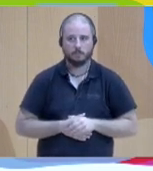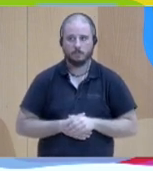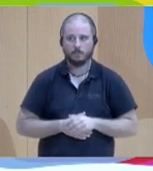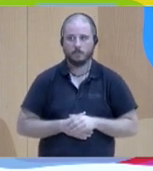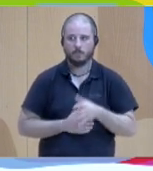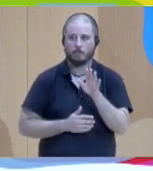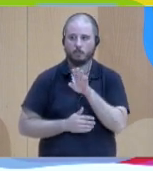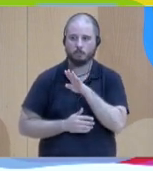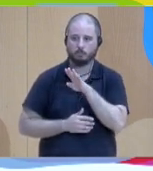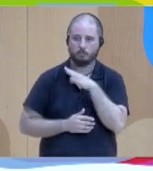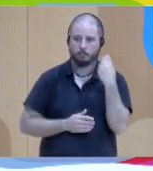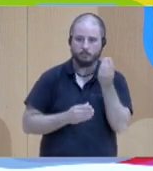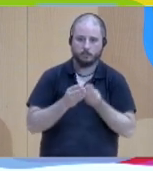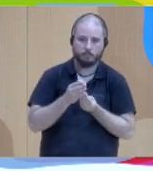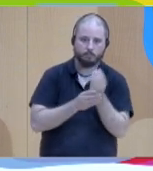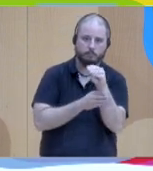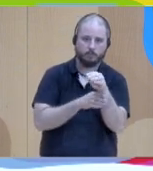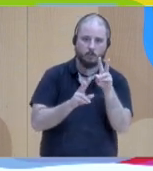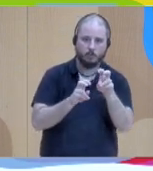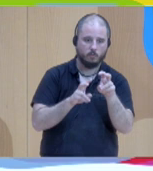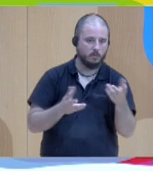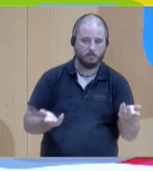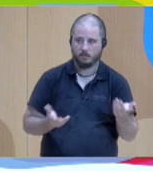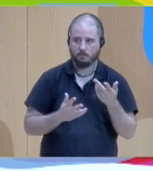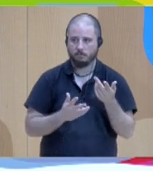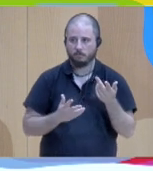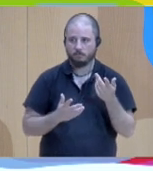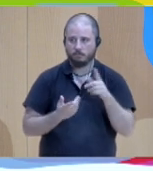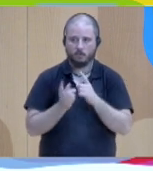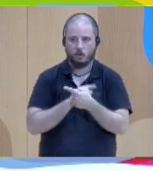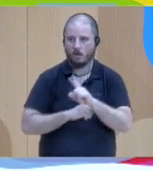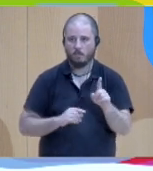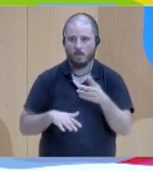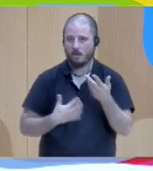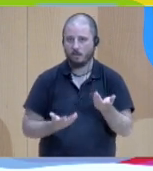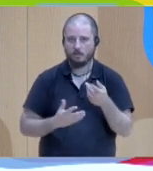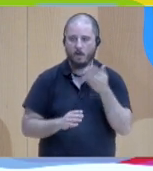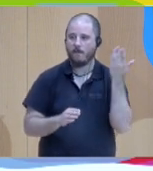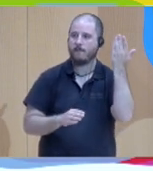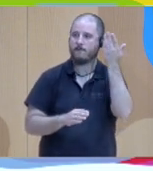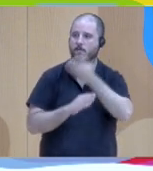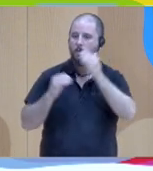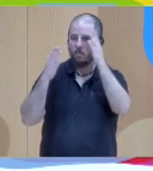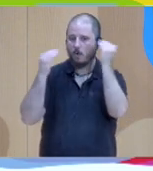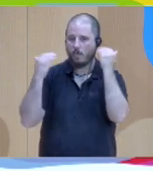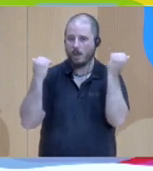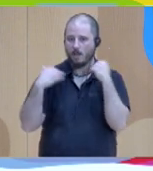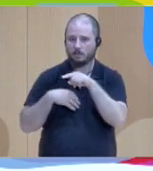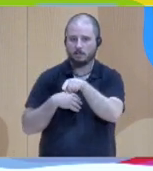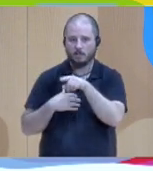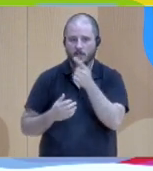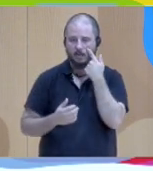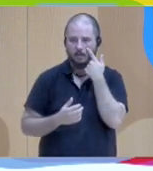and we saw something that was very promising that they had